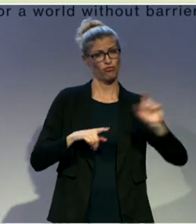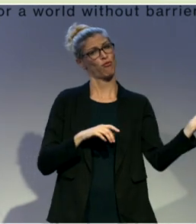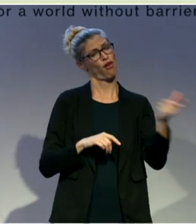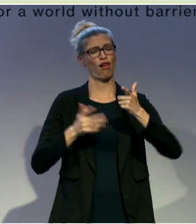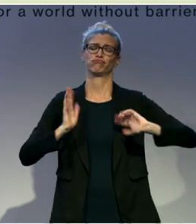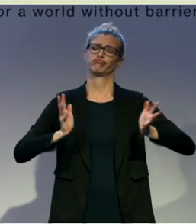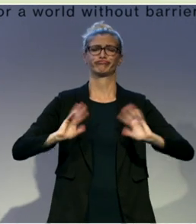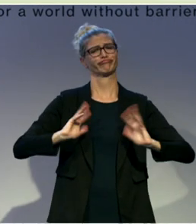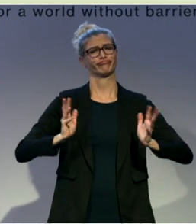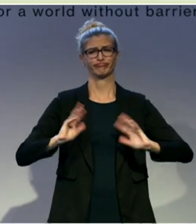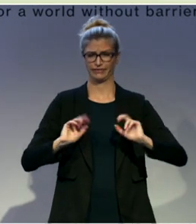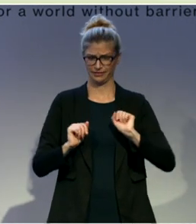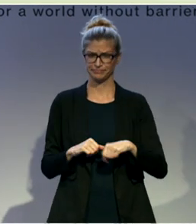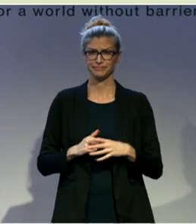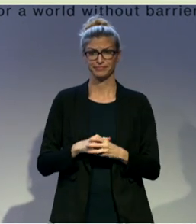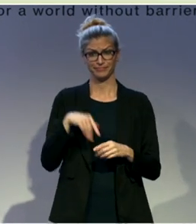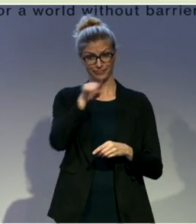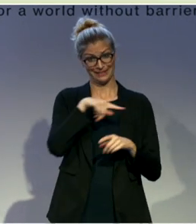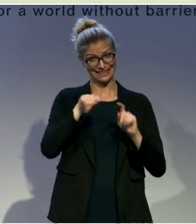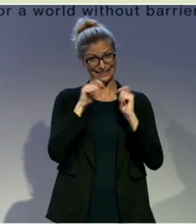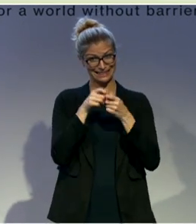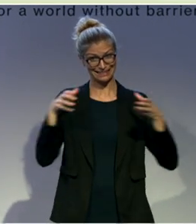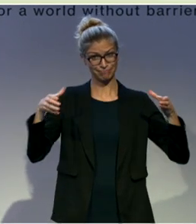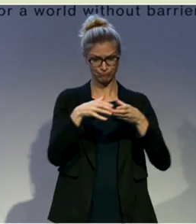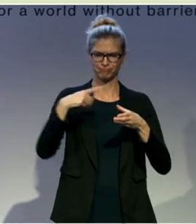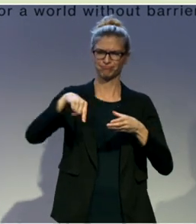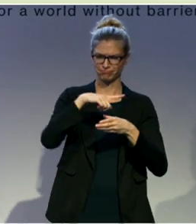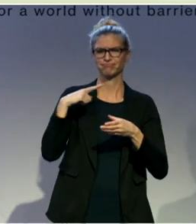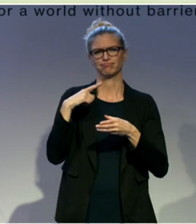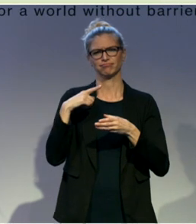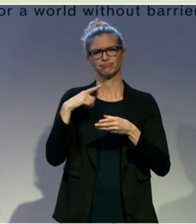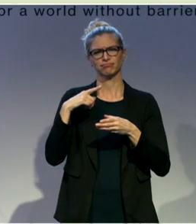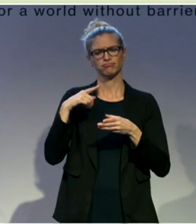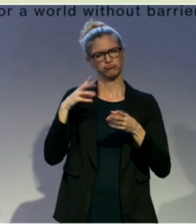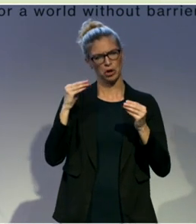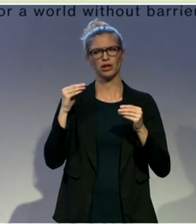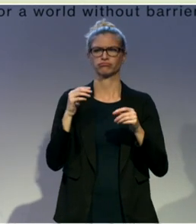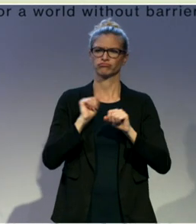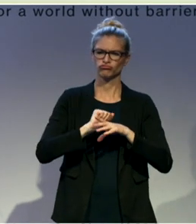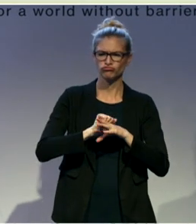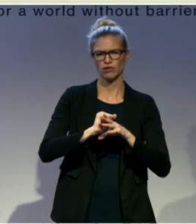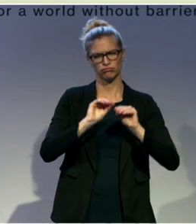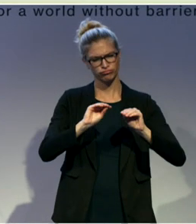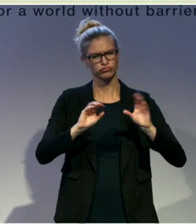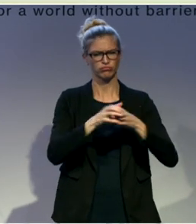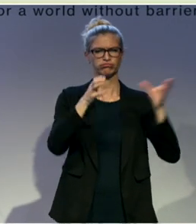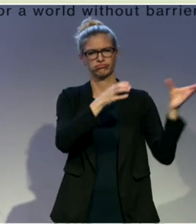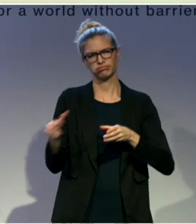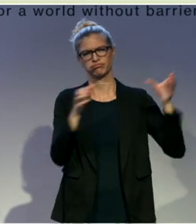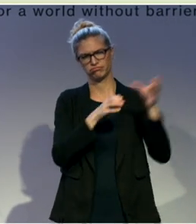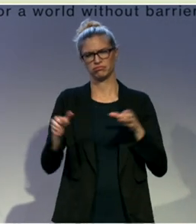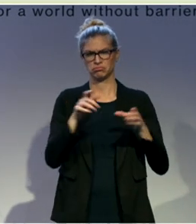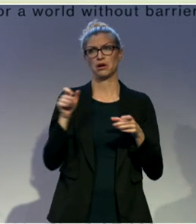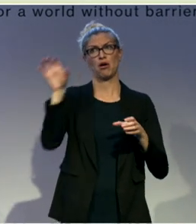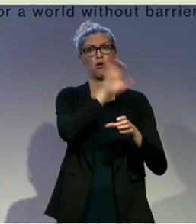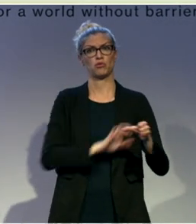And with this team, we developed a training center. I think that's an outstanding one in Europe. And we do